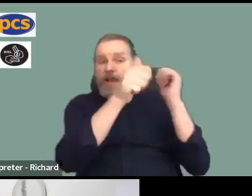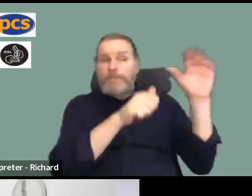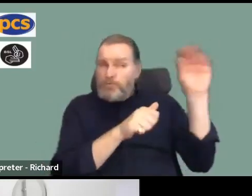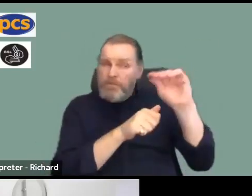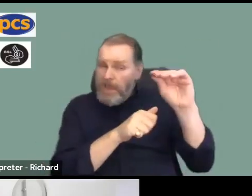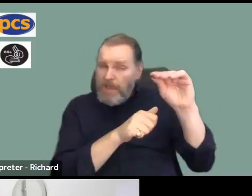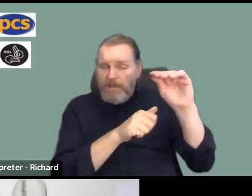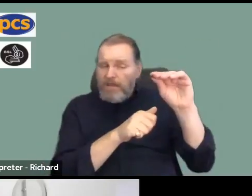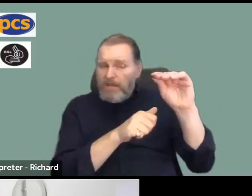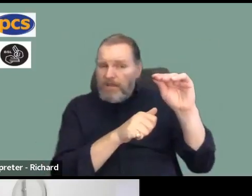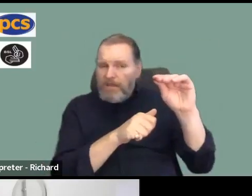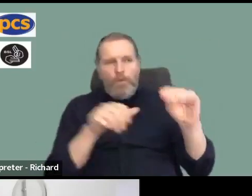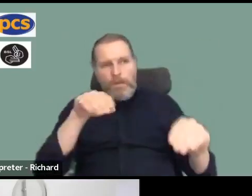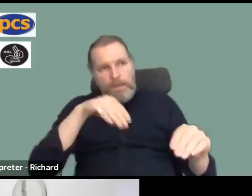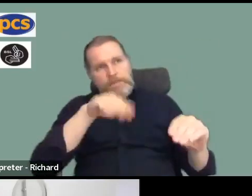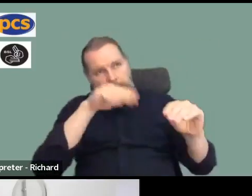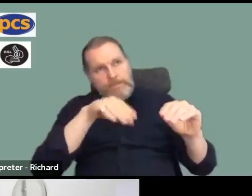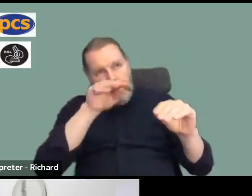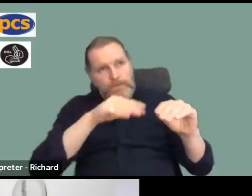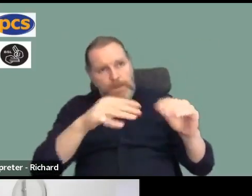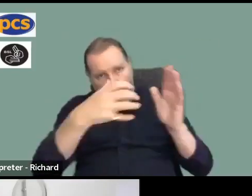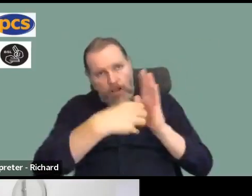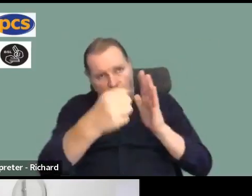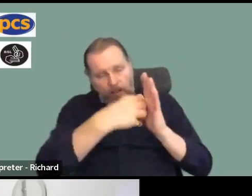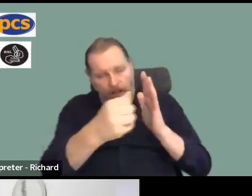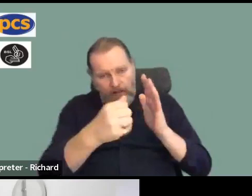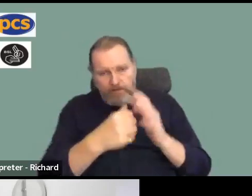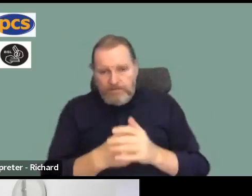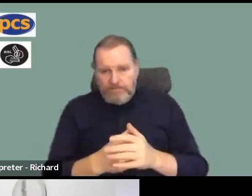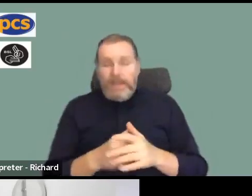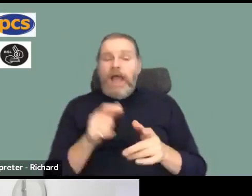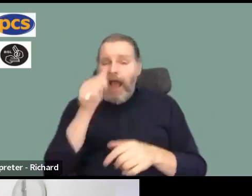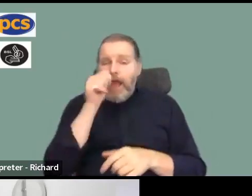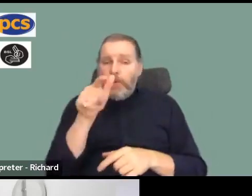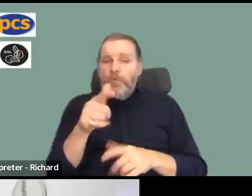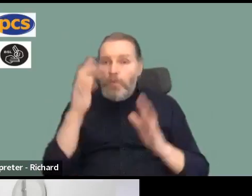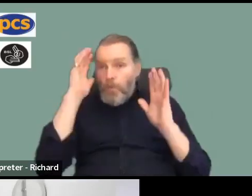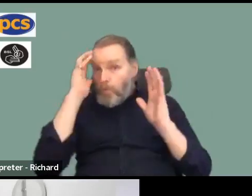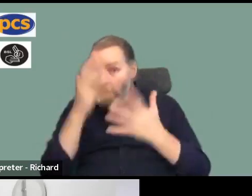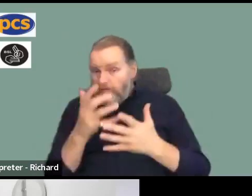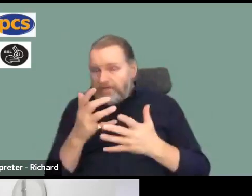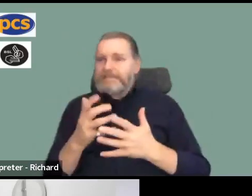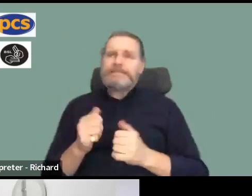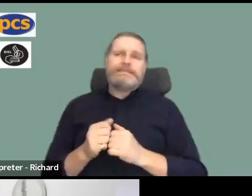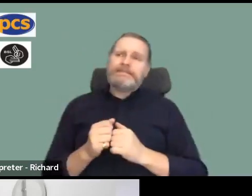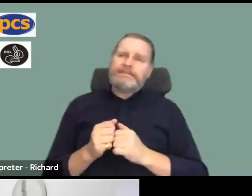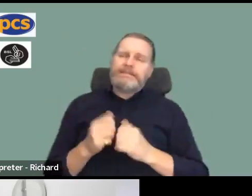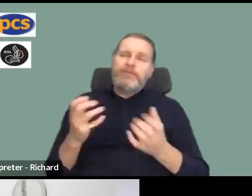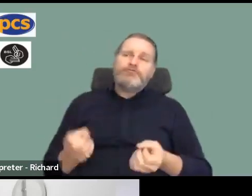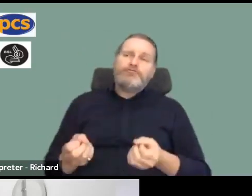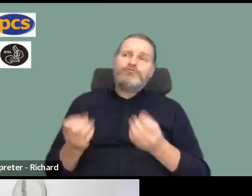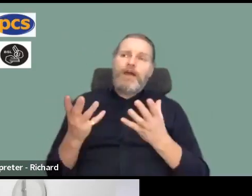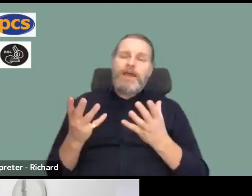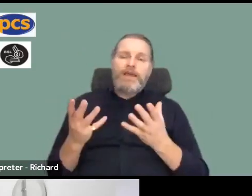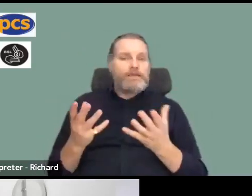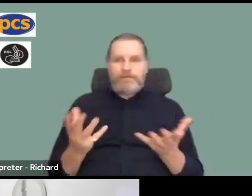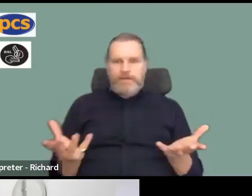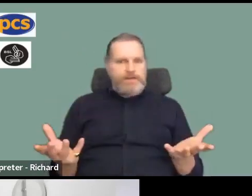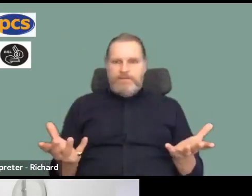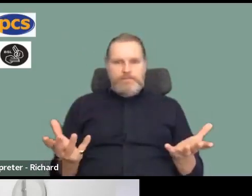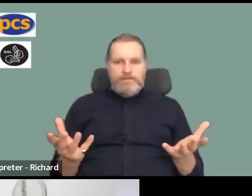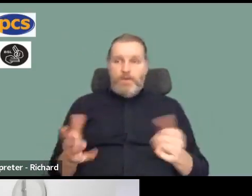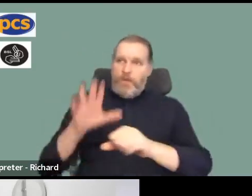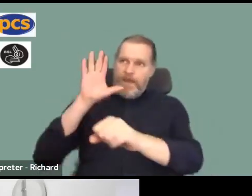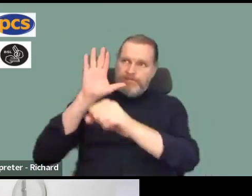people worry about being able to strike, the other side of that coin is we really can't afford not to, because if we aren't able to stop